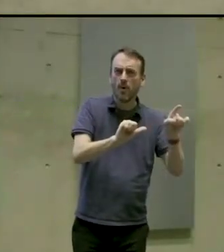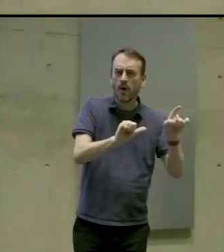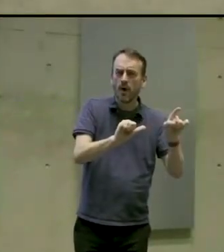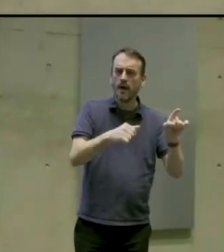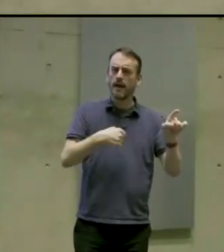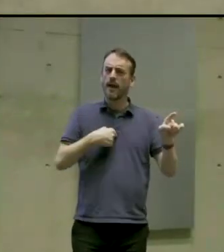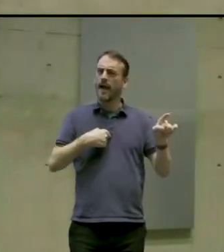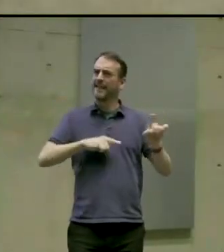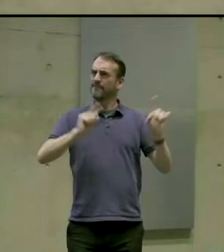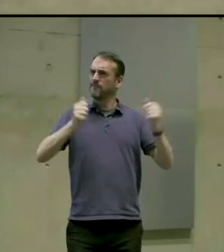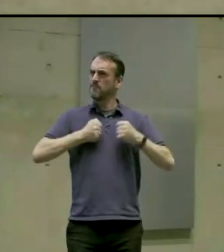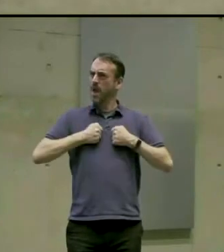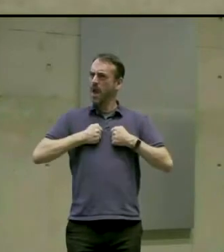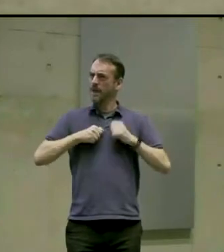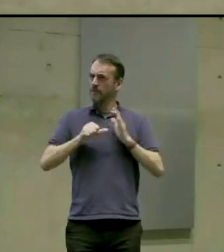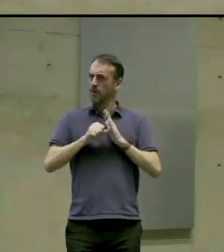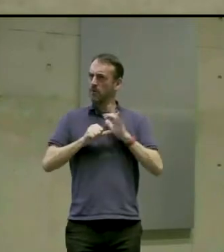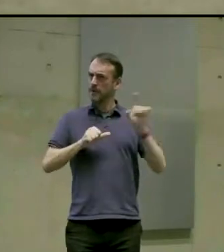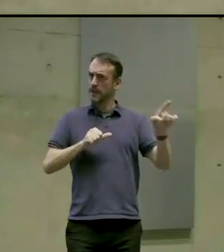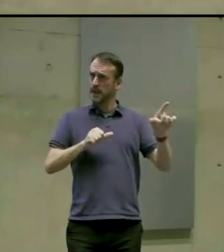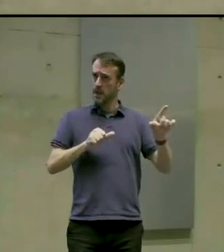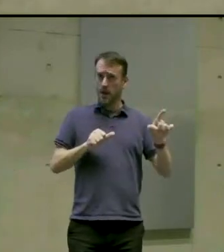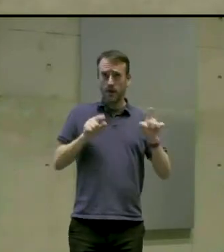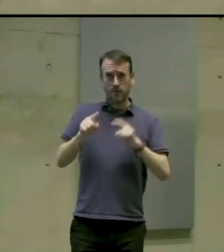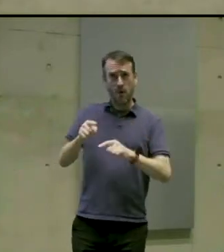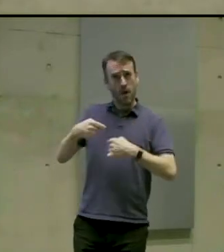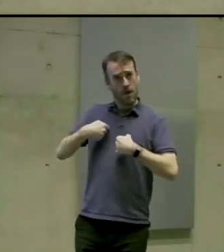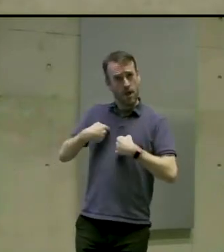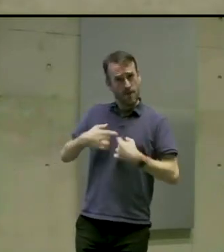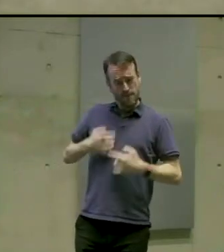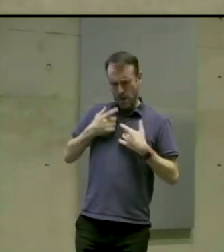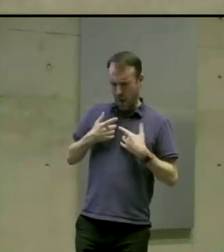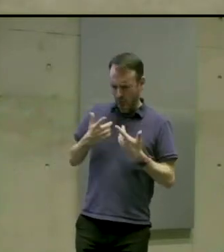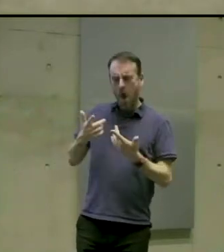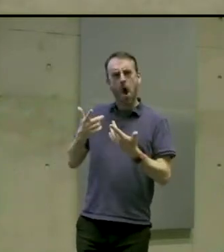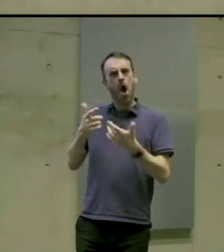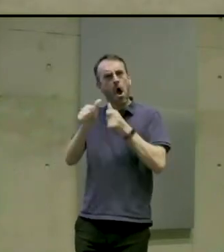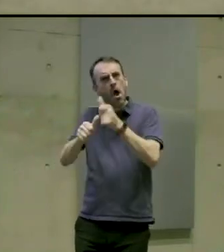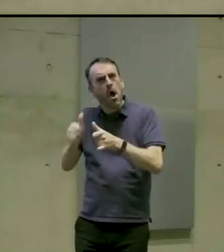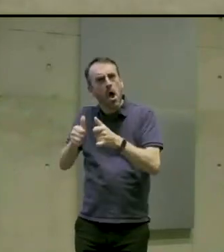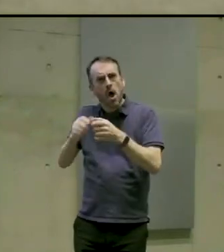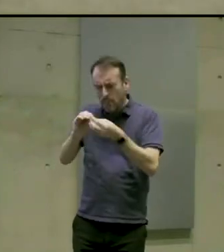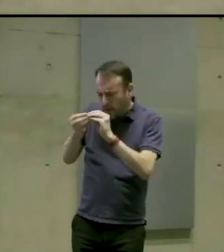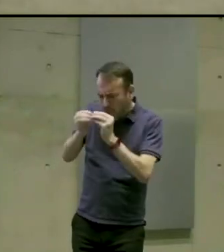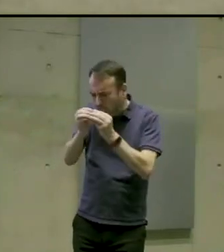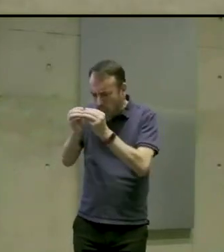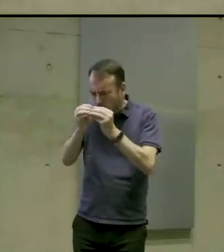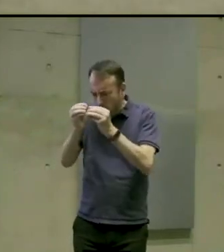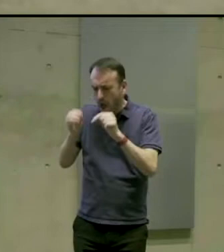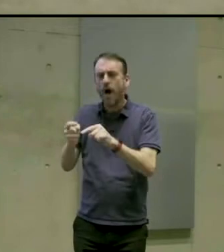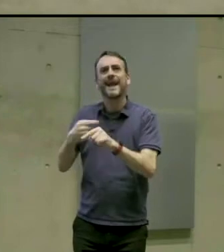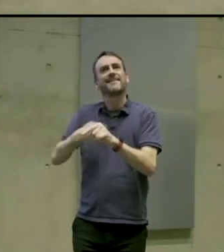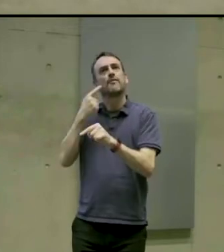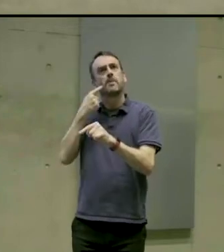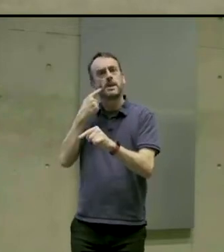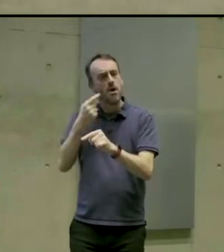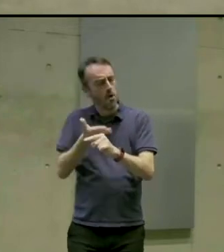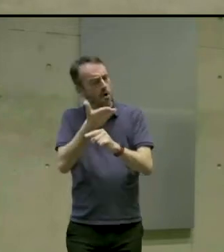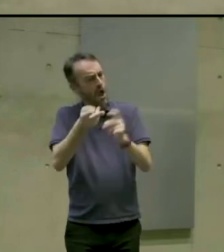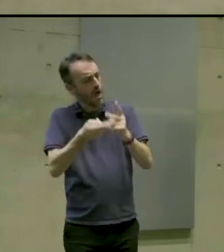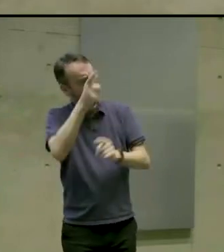easy for one person can be extremely hard for another. So it's crucial to have these kind of things in your games to